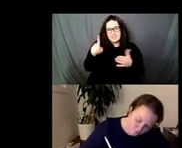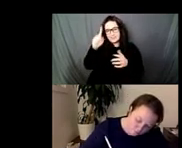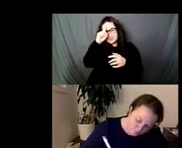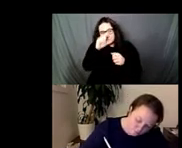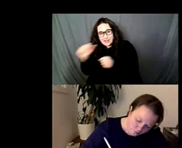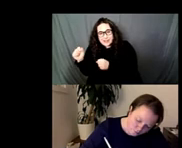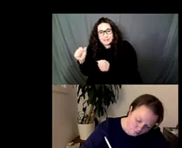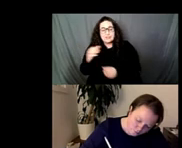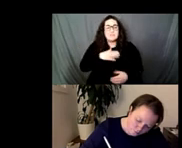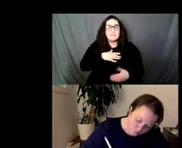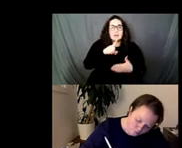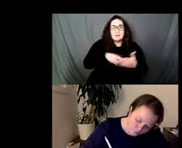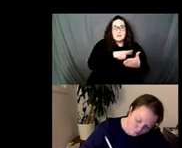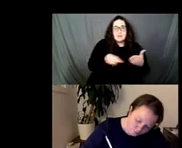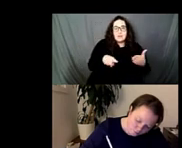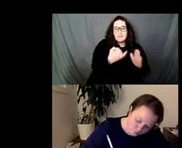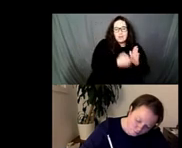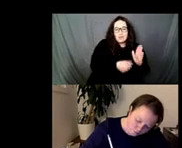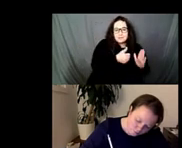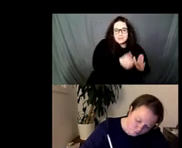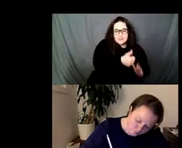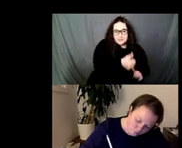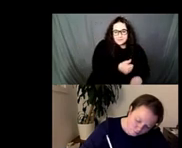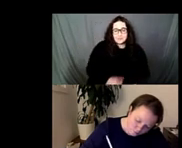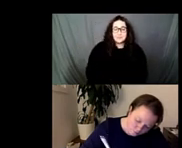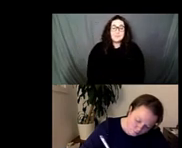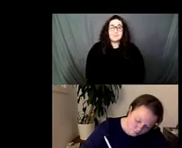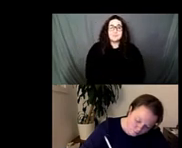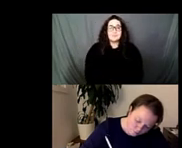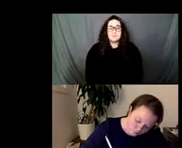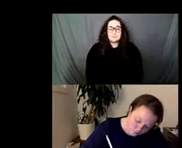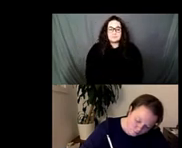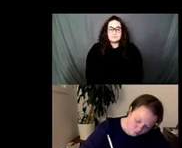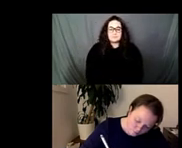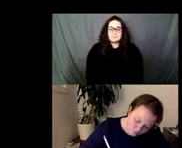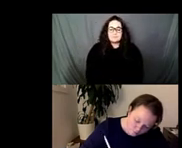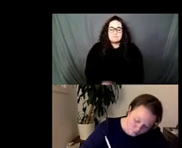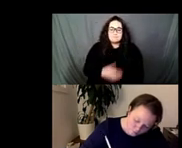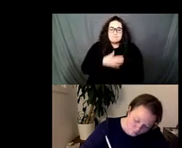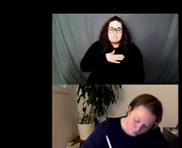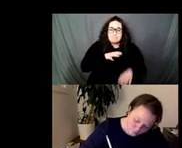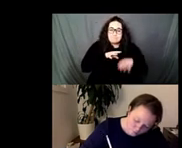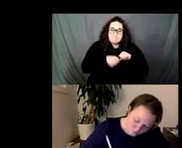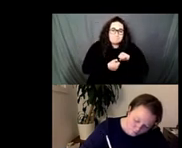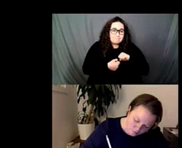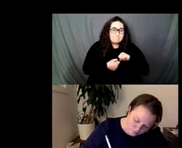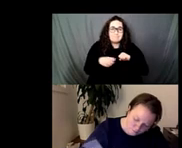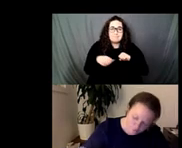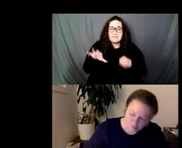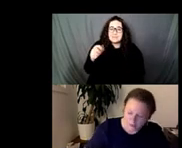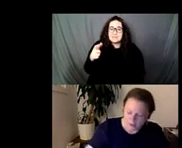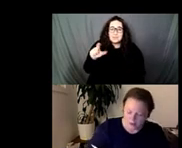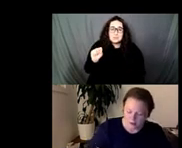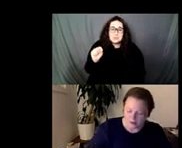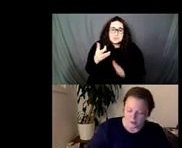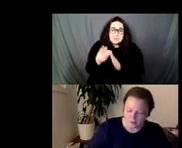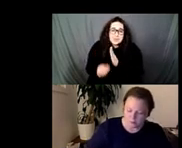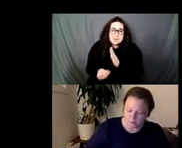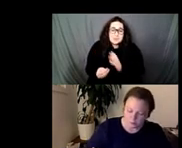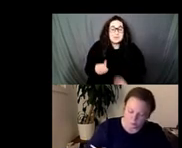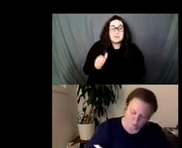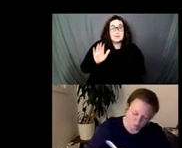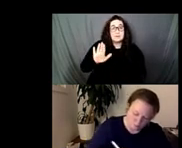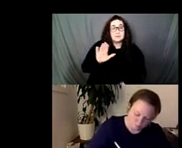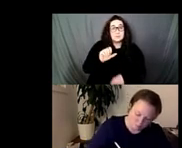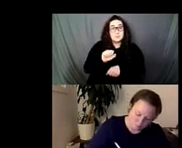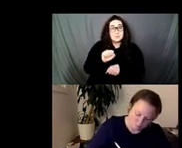was putting pressure on you know and one of the I think tragedies of his loss is that he made work that was constantly shifting and meant